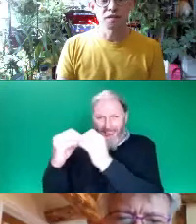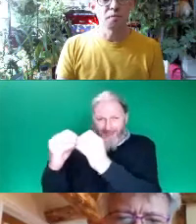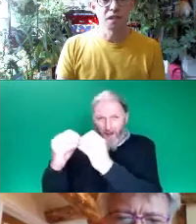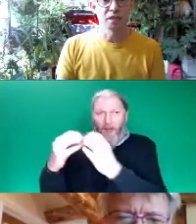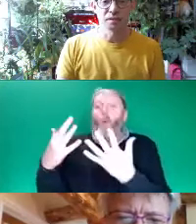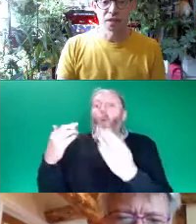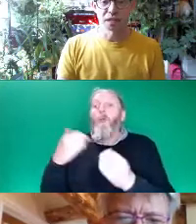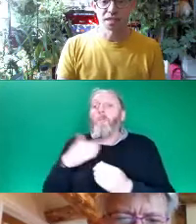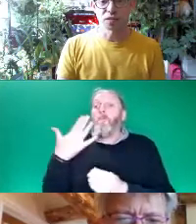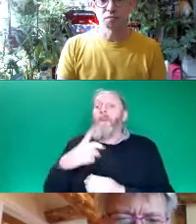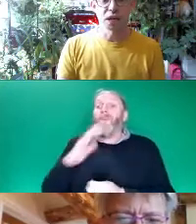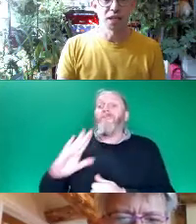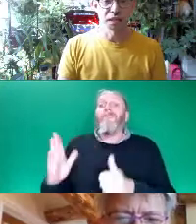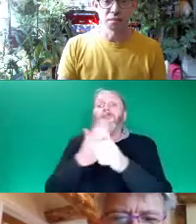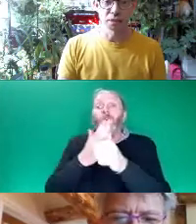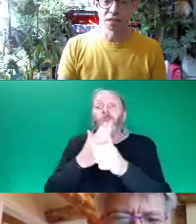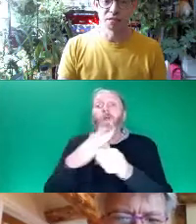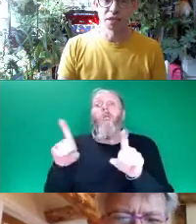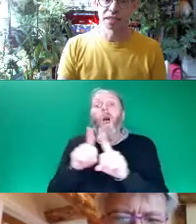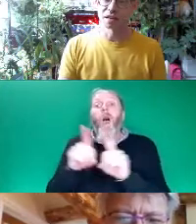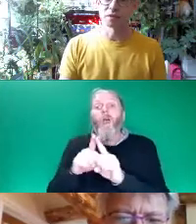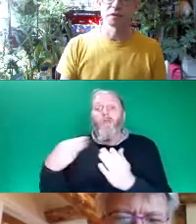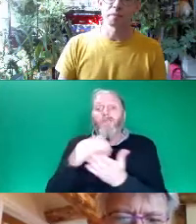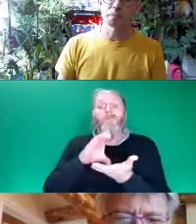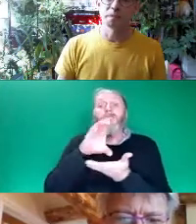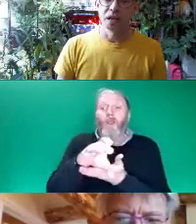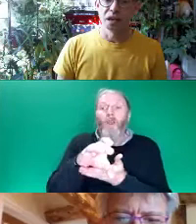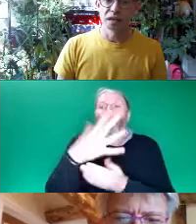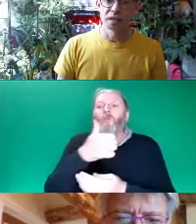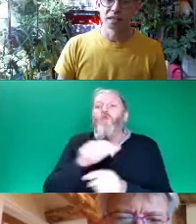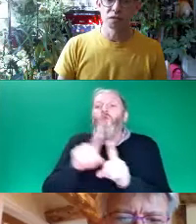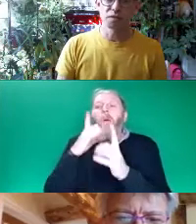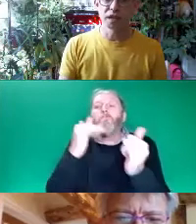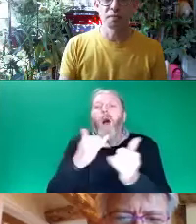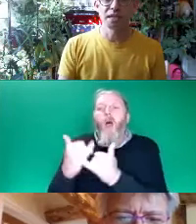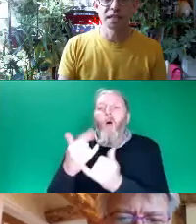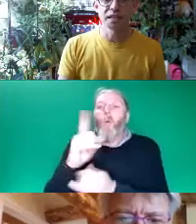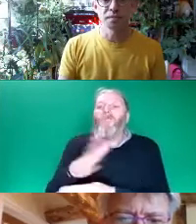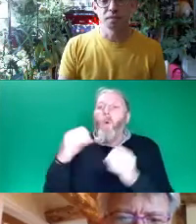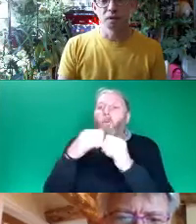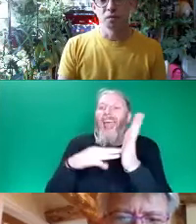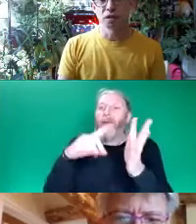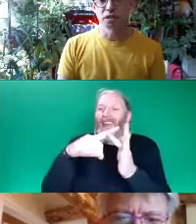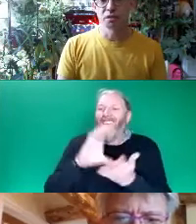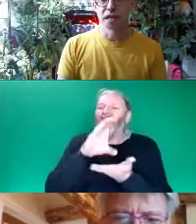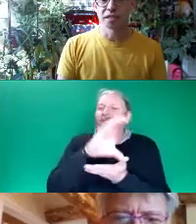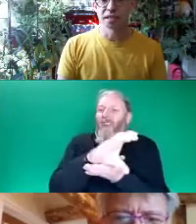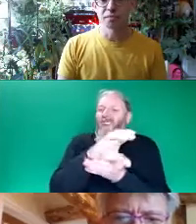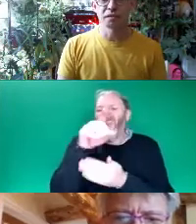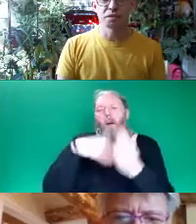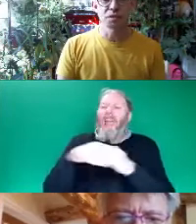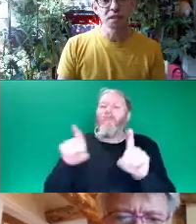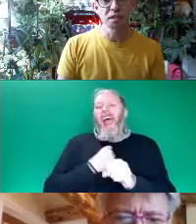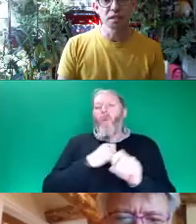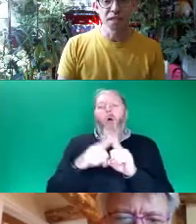first round of our BME fund as a sort of pilot which was delivered by the care forum. The central VIP team worked to create